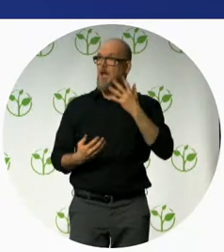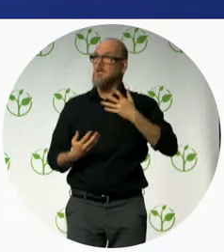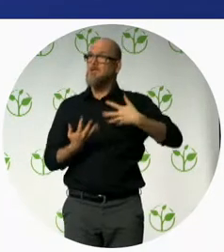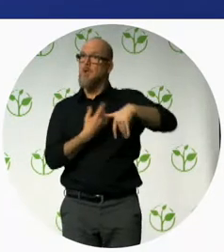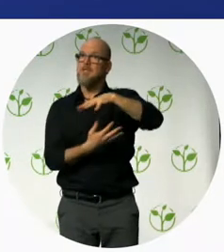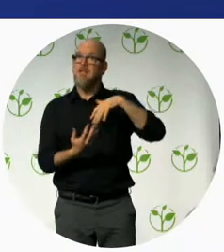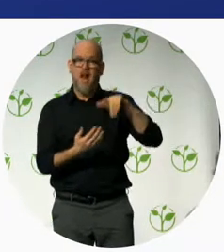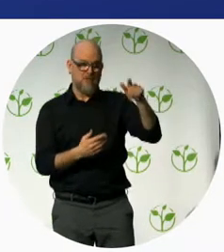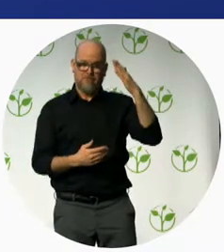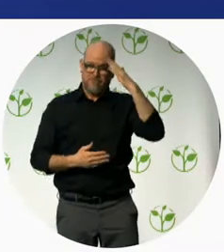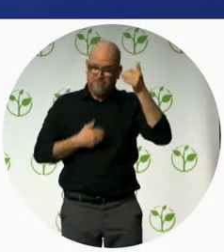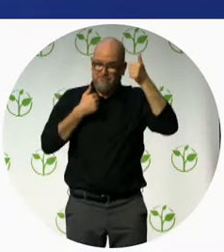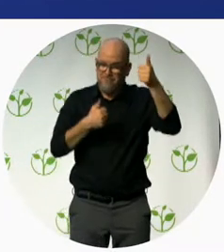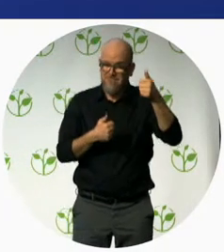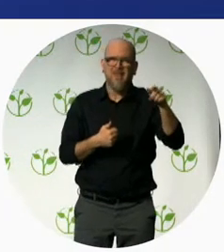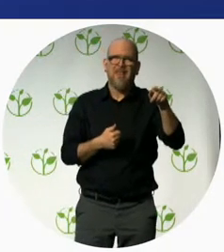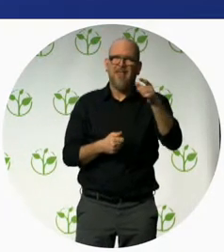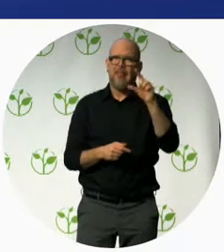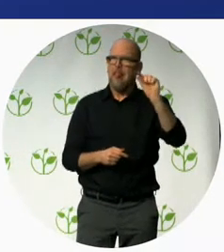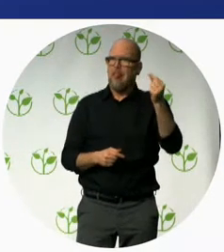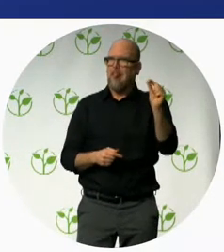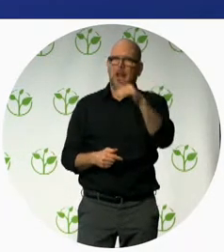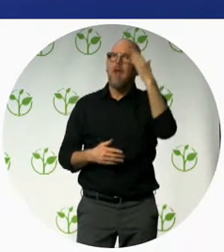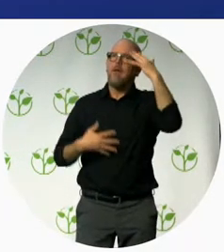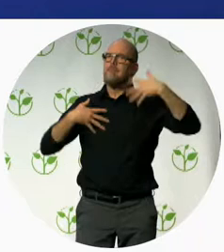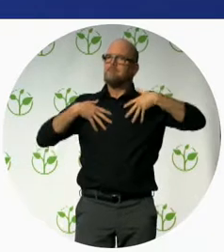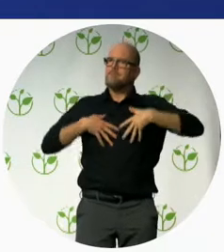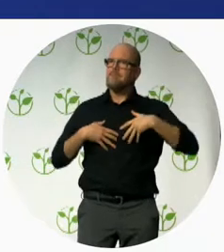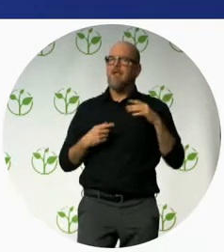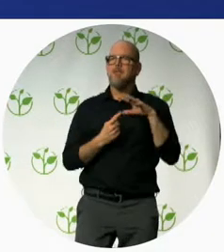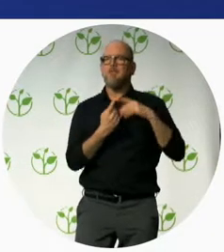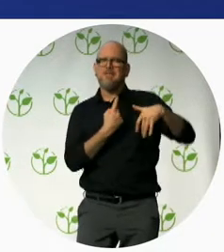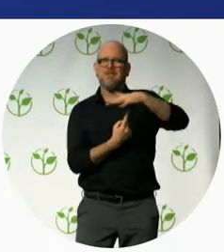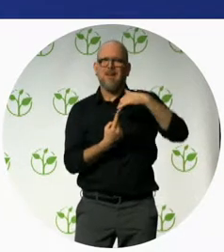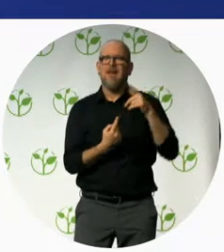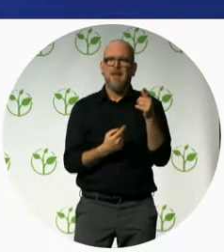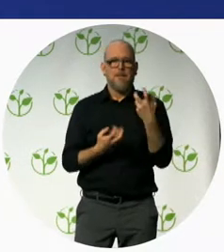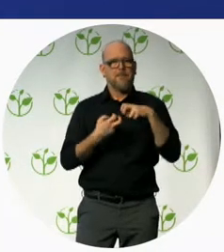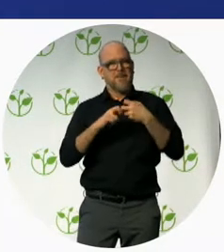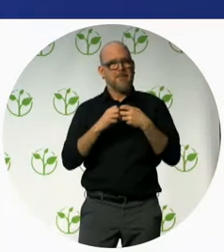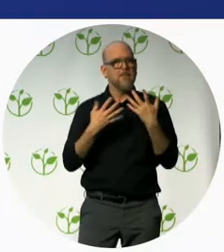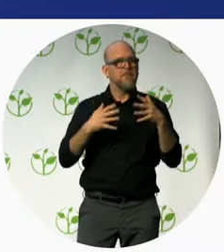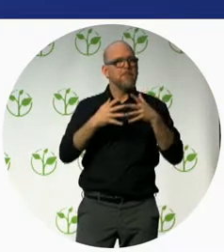as well as the high risk of development delay